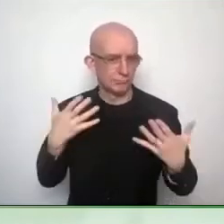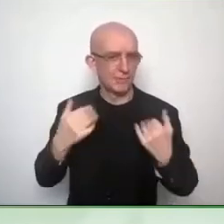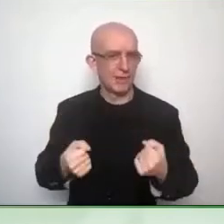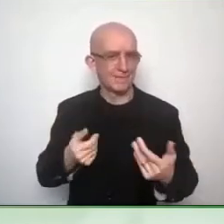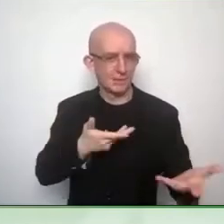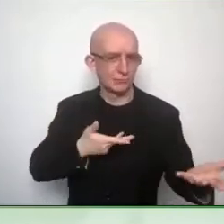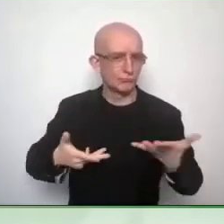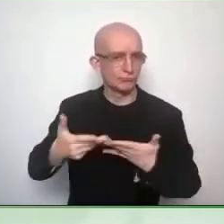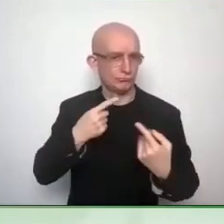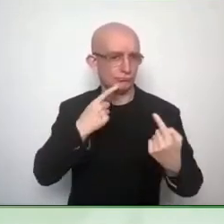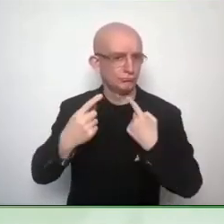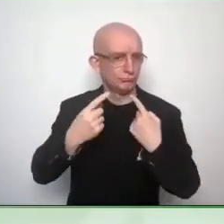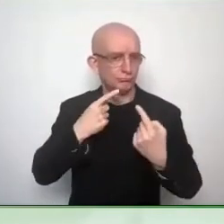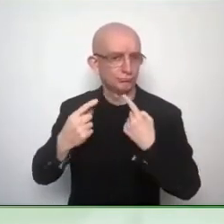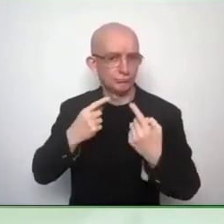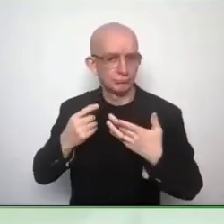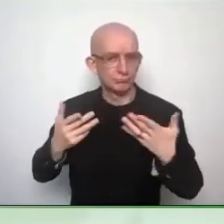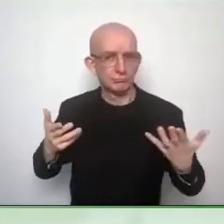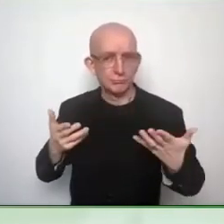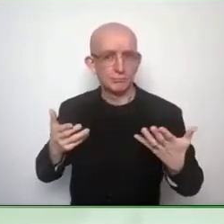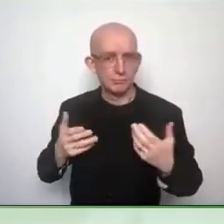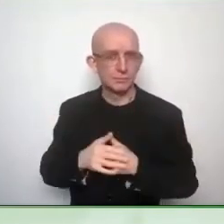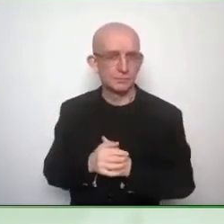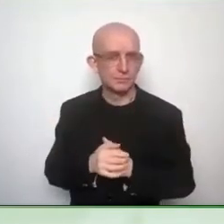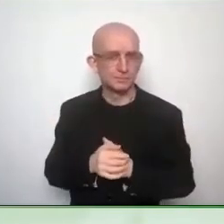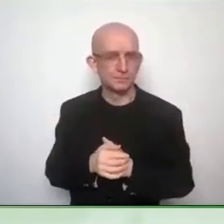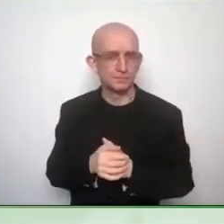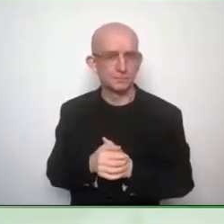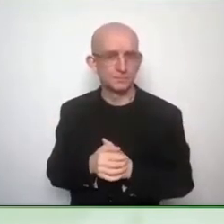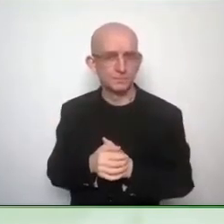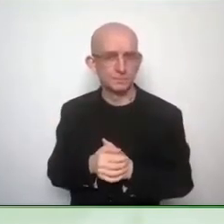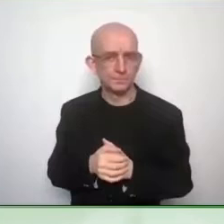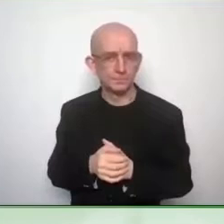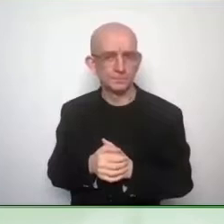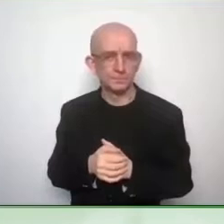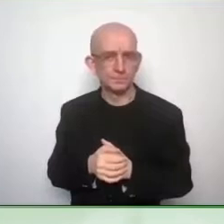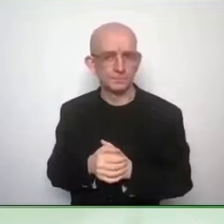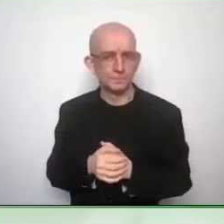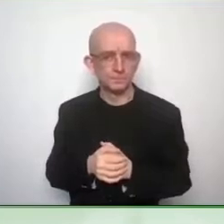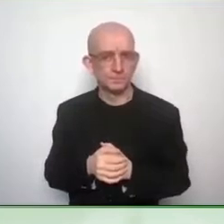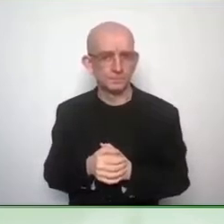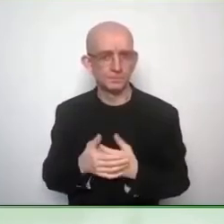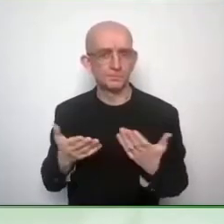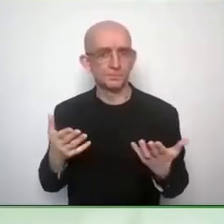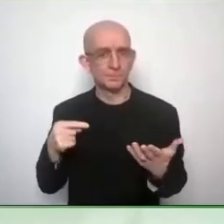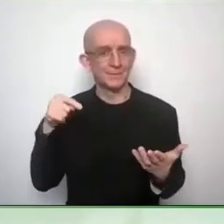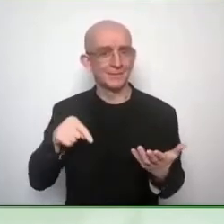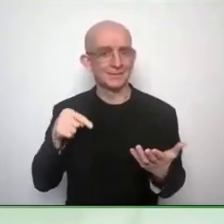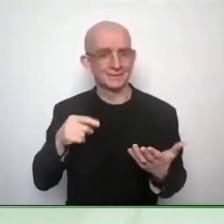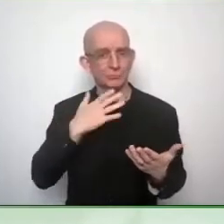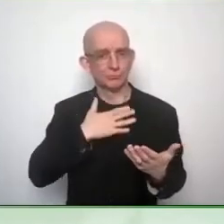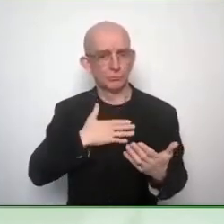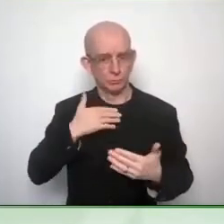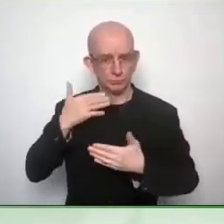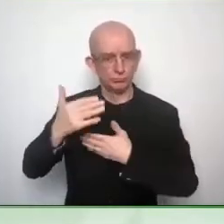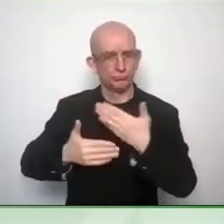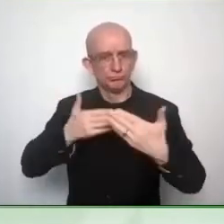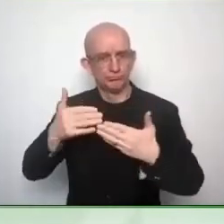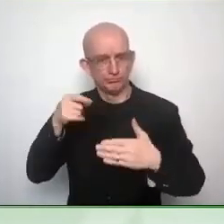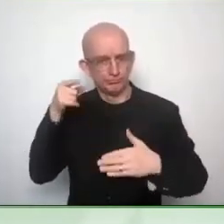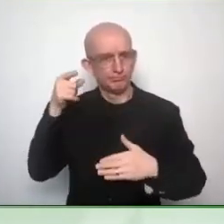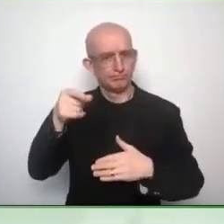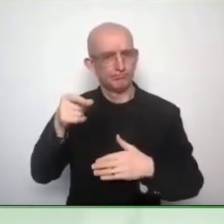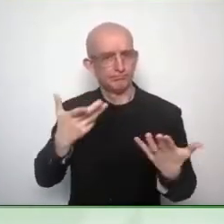assistive technology agenda in Europe can only be based if everybody, if all stakeholders are on board and